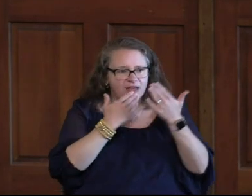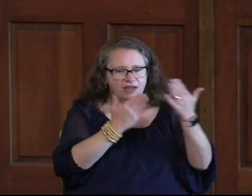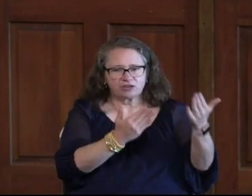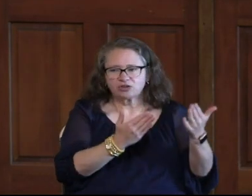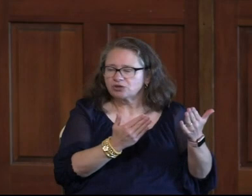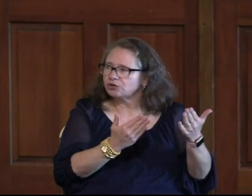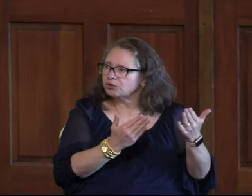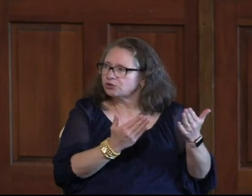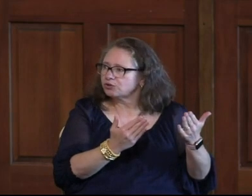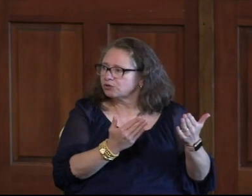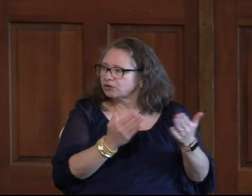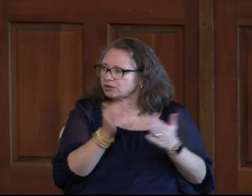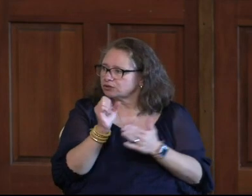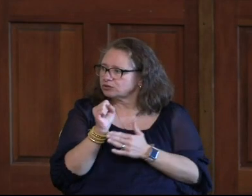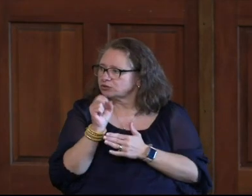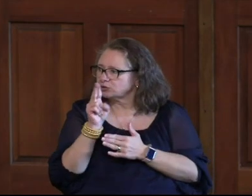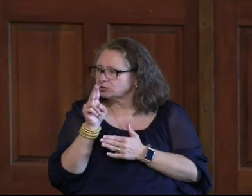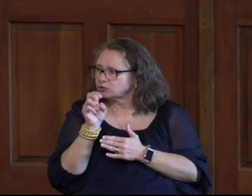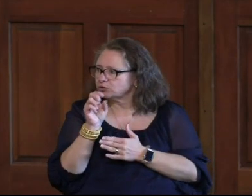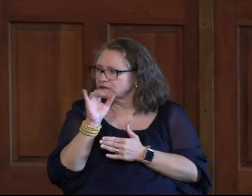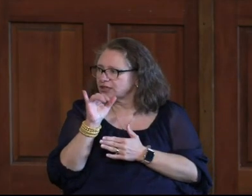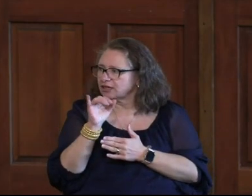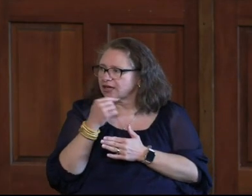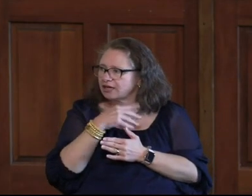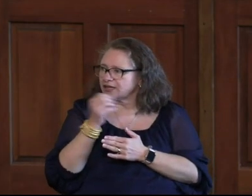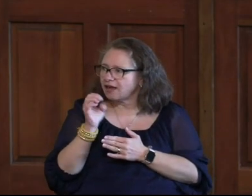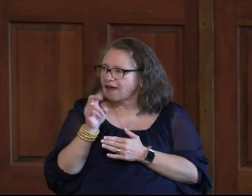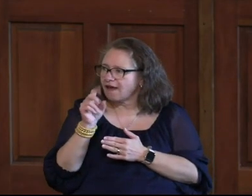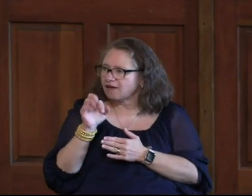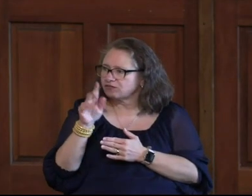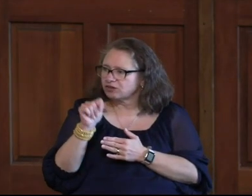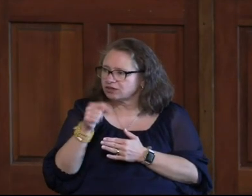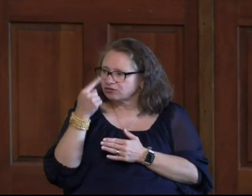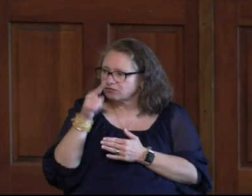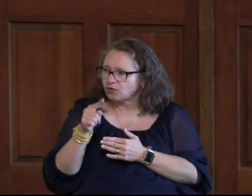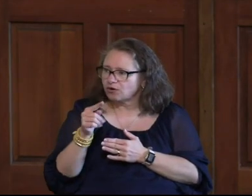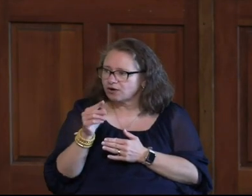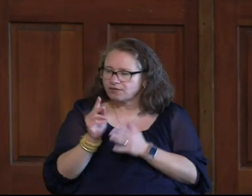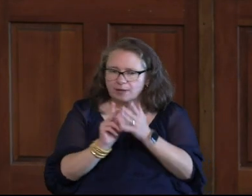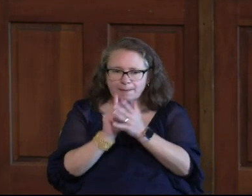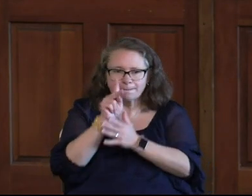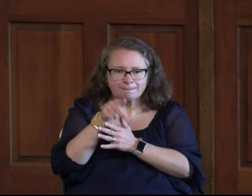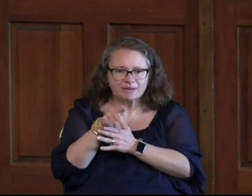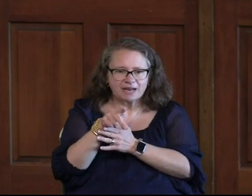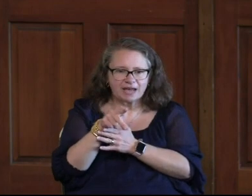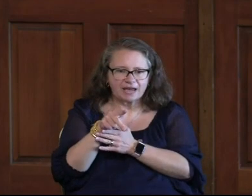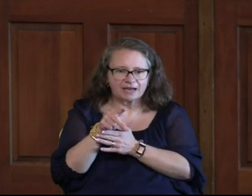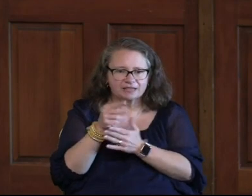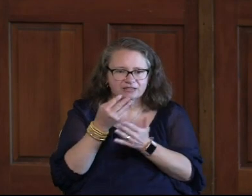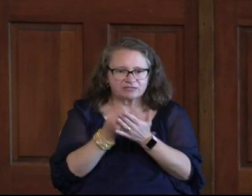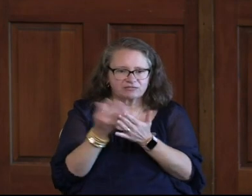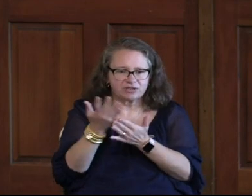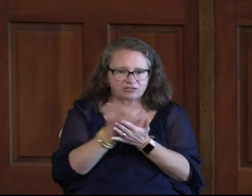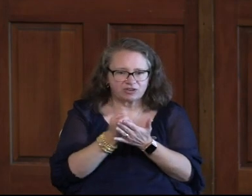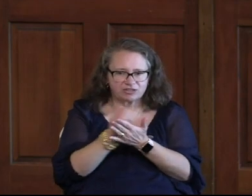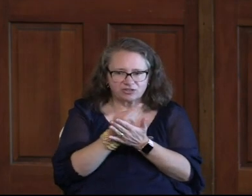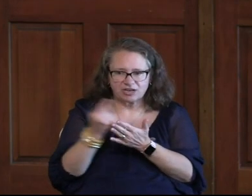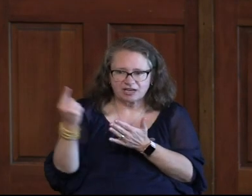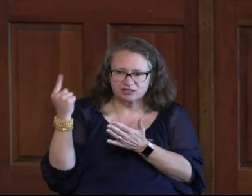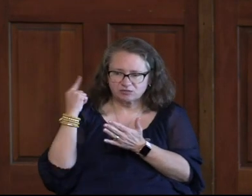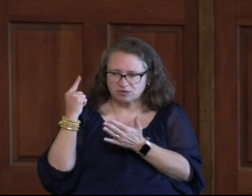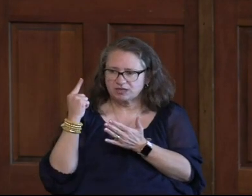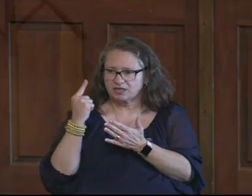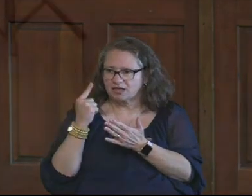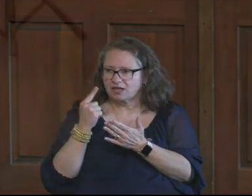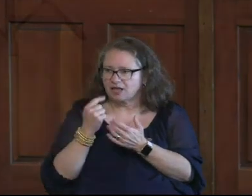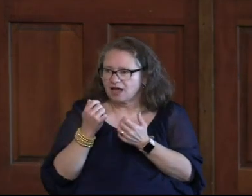Susie and Everett For the plant fundraiser last week I'm just curious,